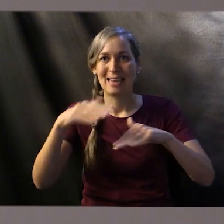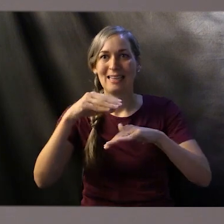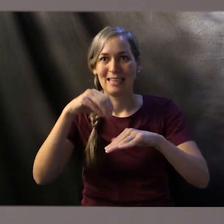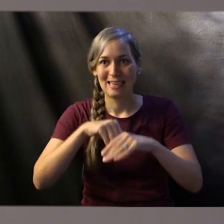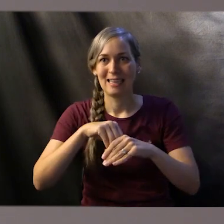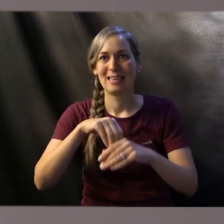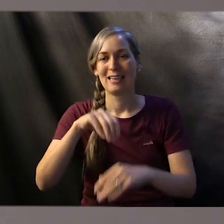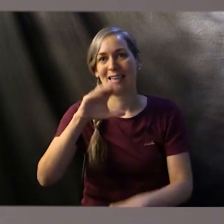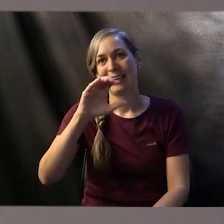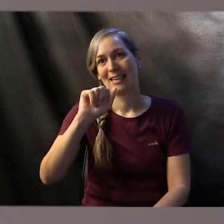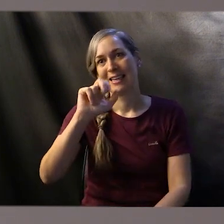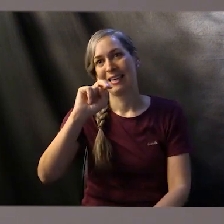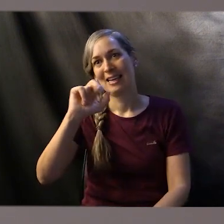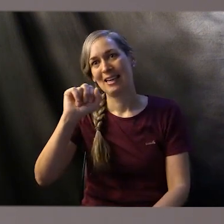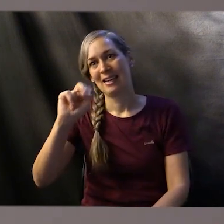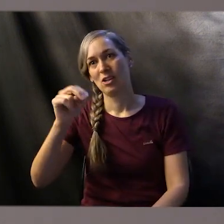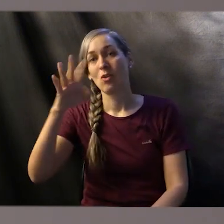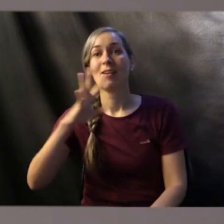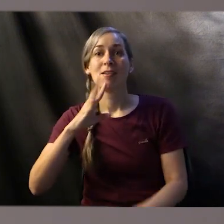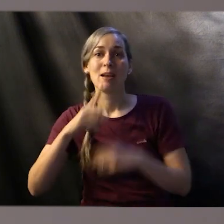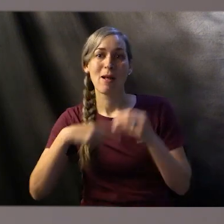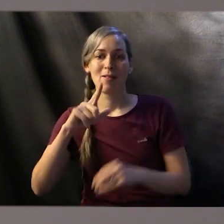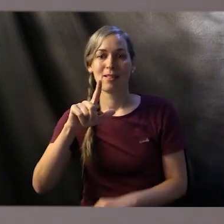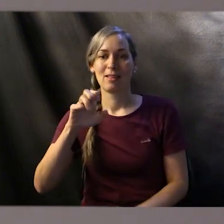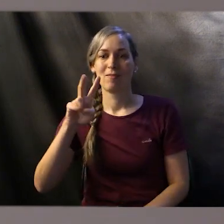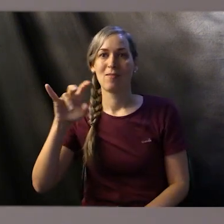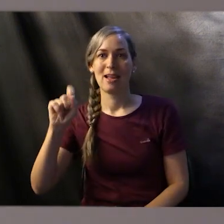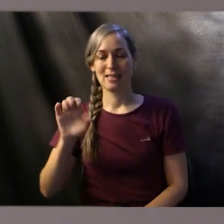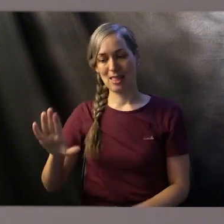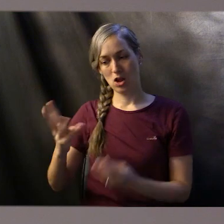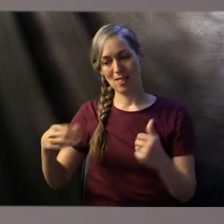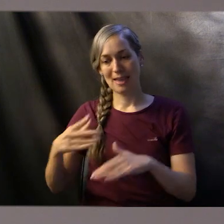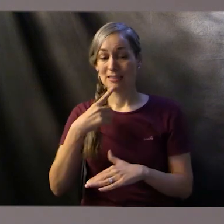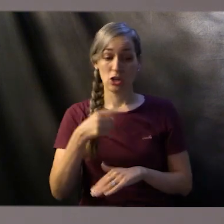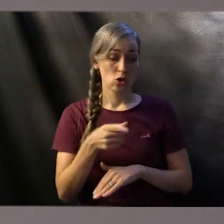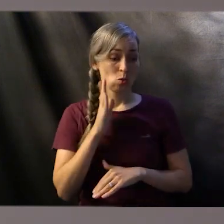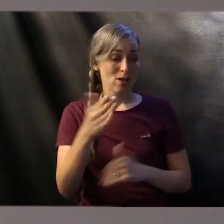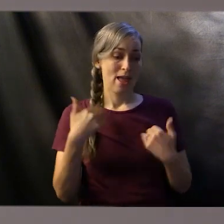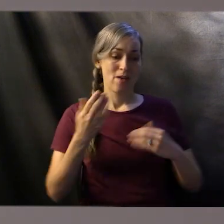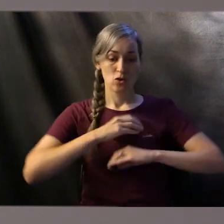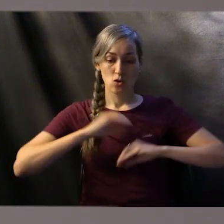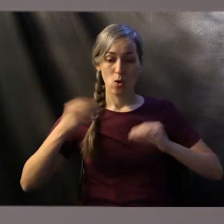Levites' land in verse 20, you shall have no inheritance in their land,